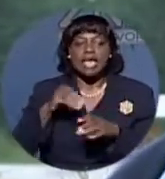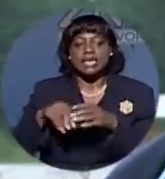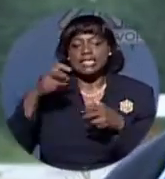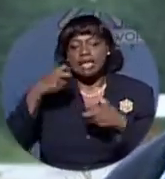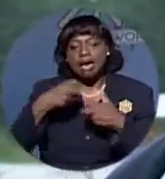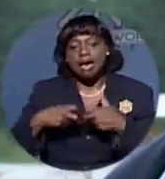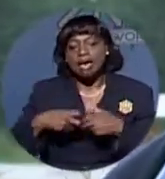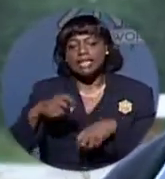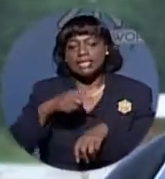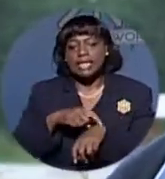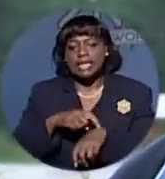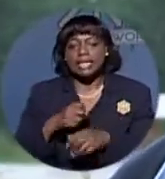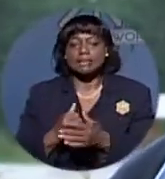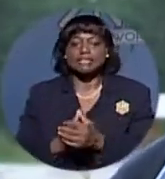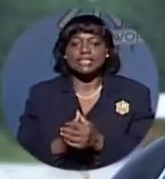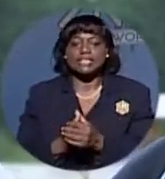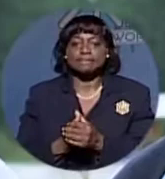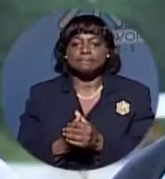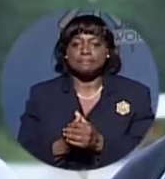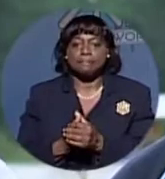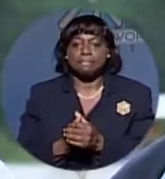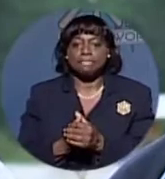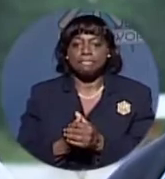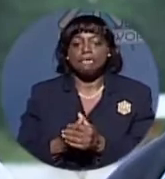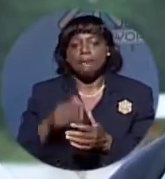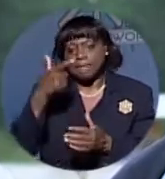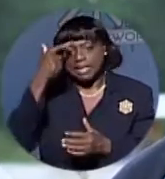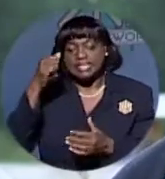last round robin we attended in Freeport really hit us out.